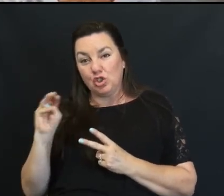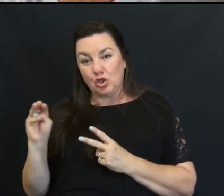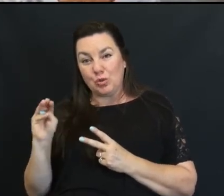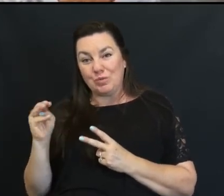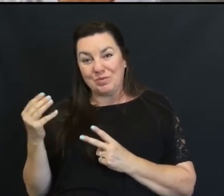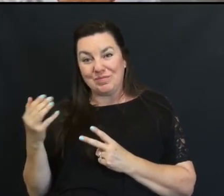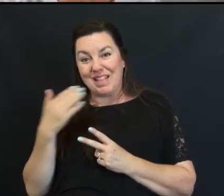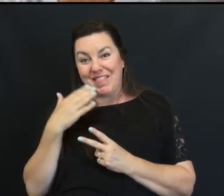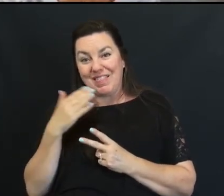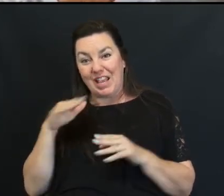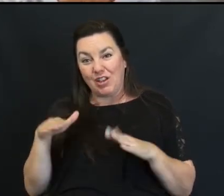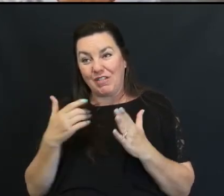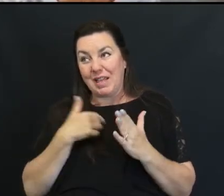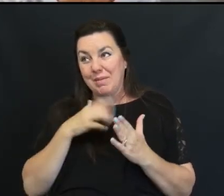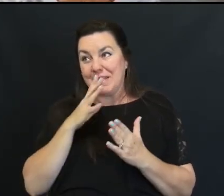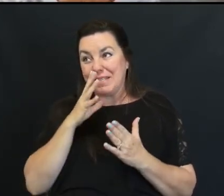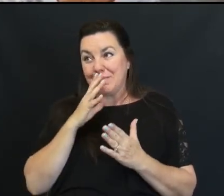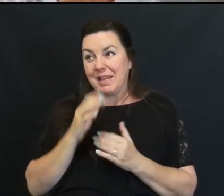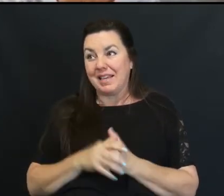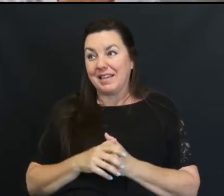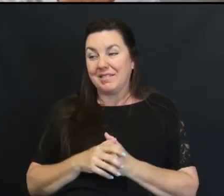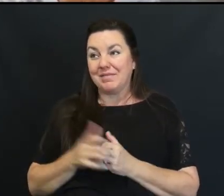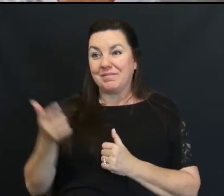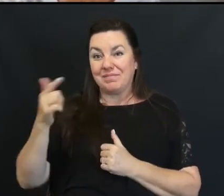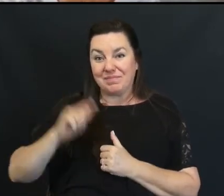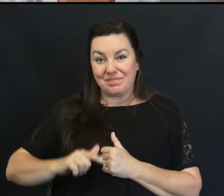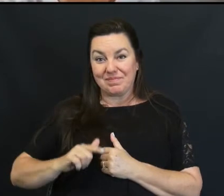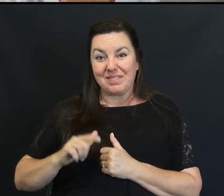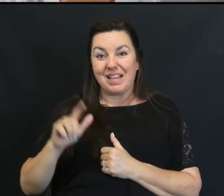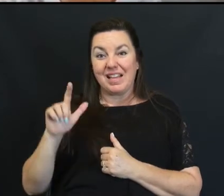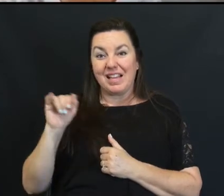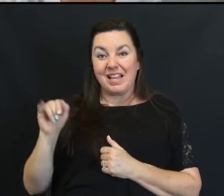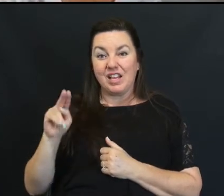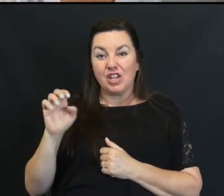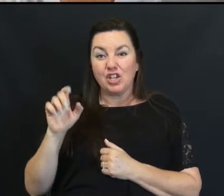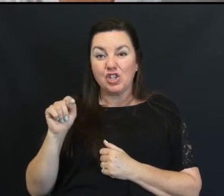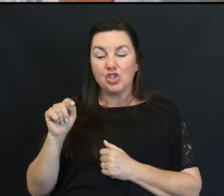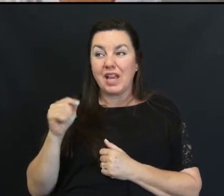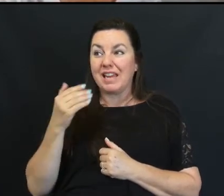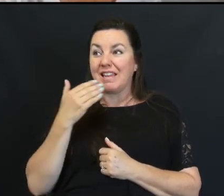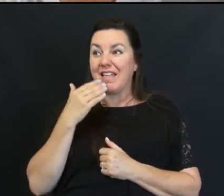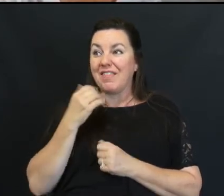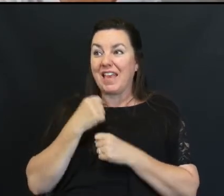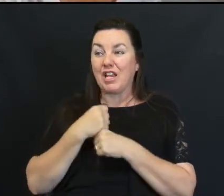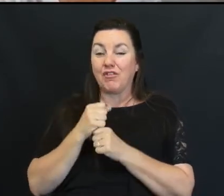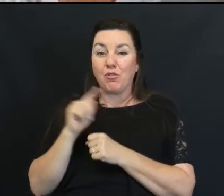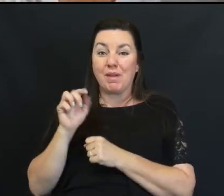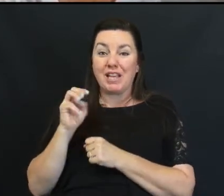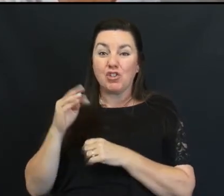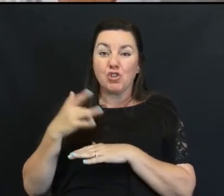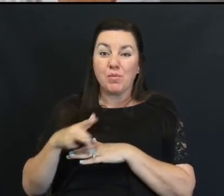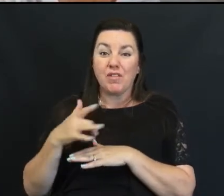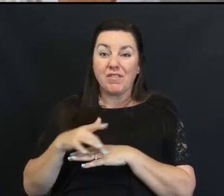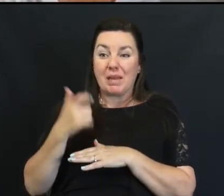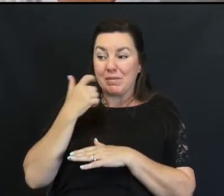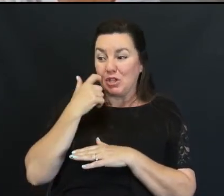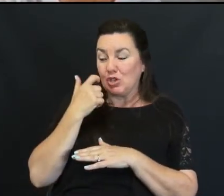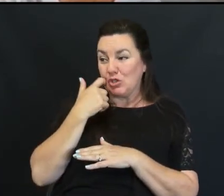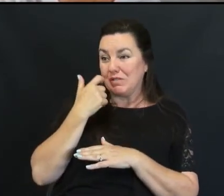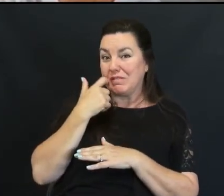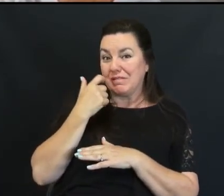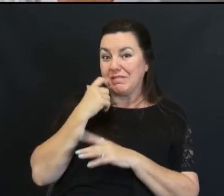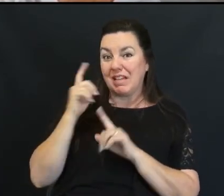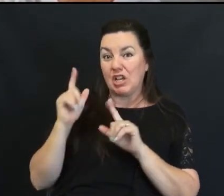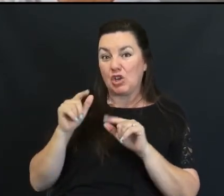Thank you For letting Me speak Janet Thank you For making Zoom available During these Past months